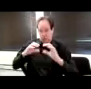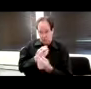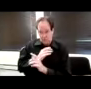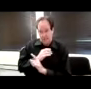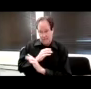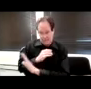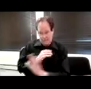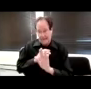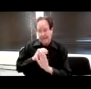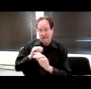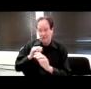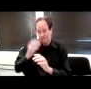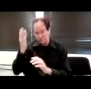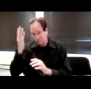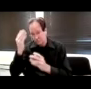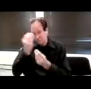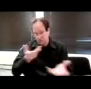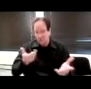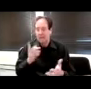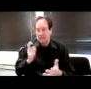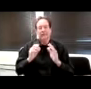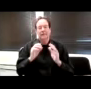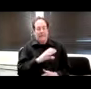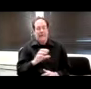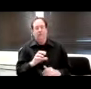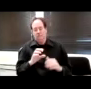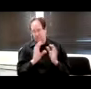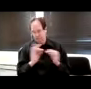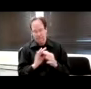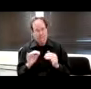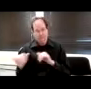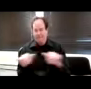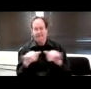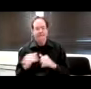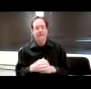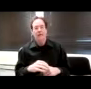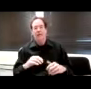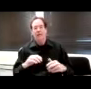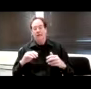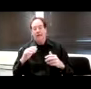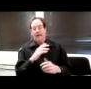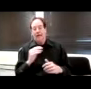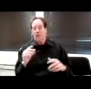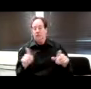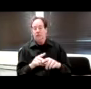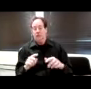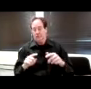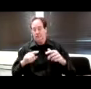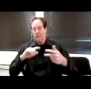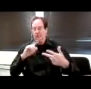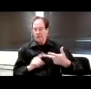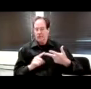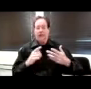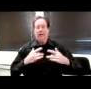needs to be captioned as well. And also, it means that live